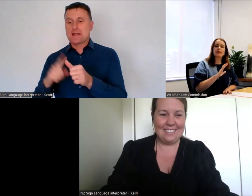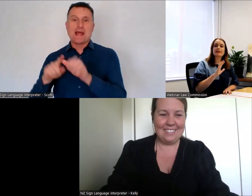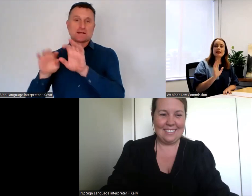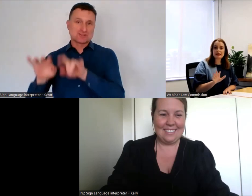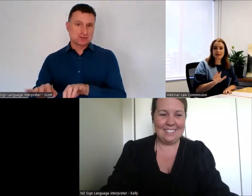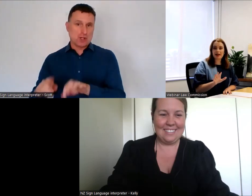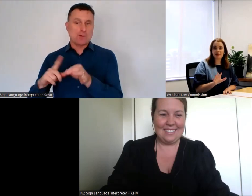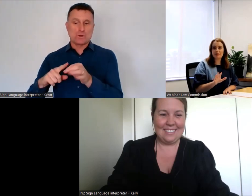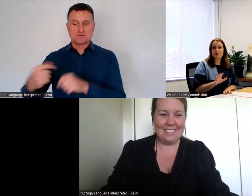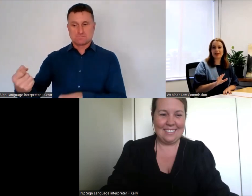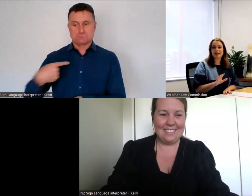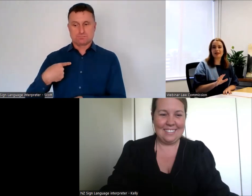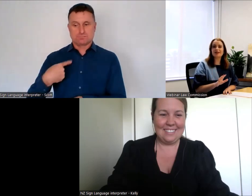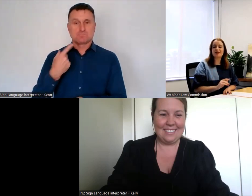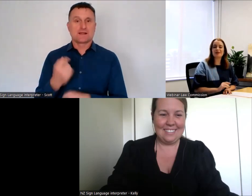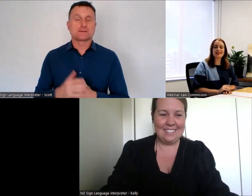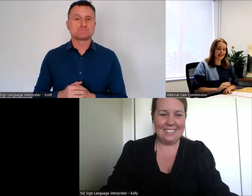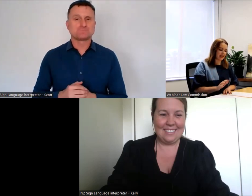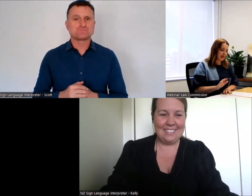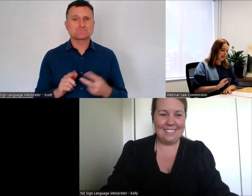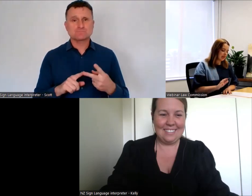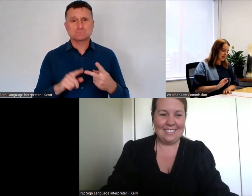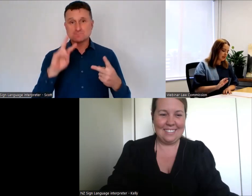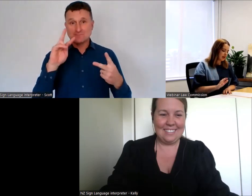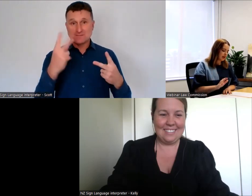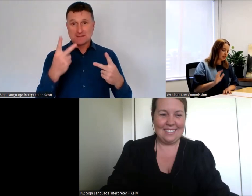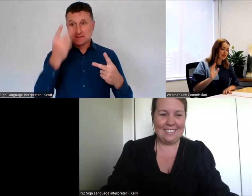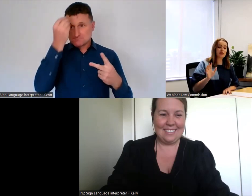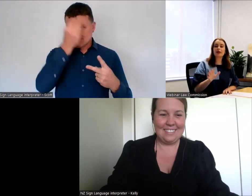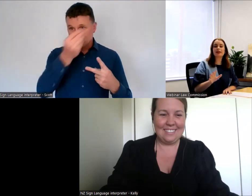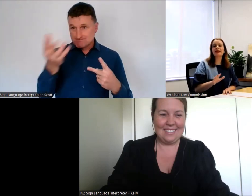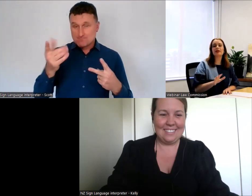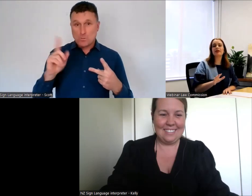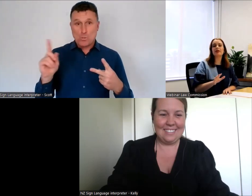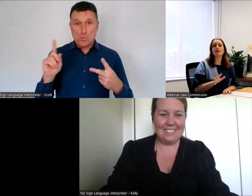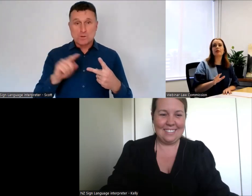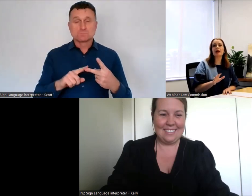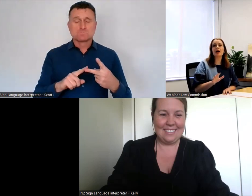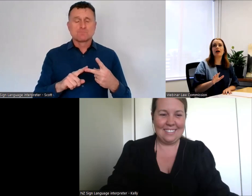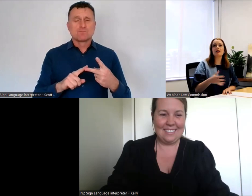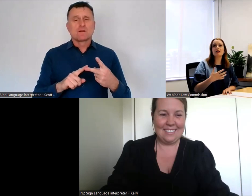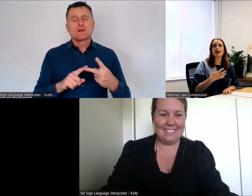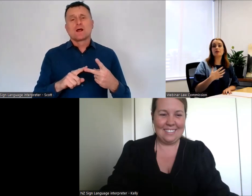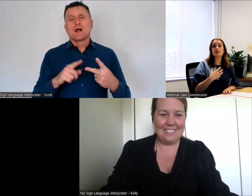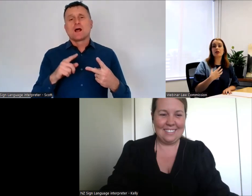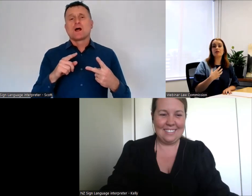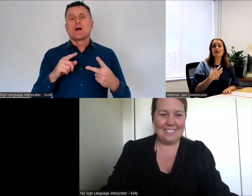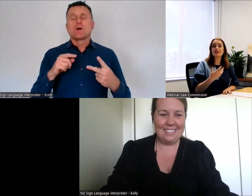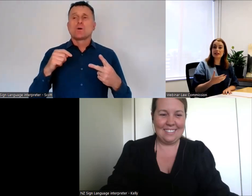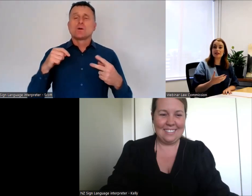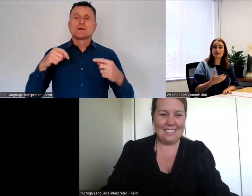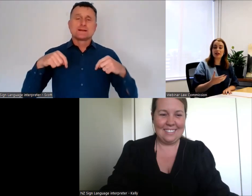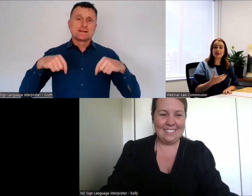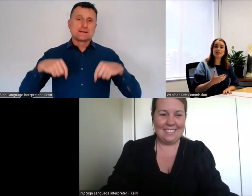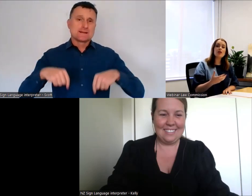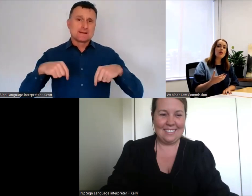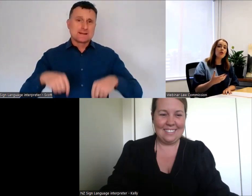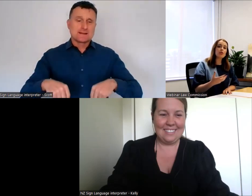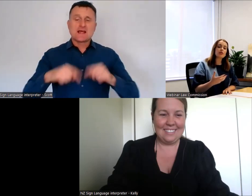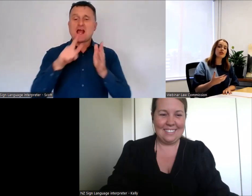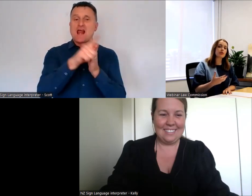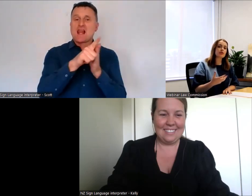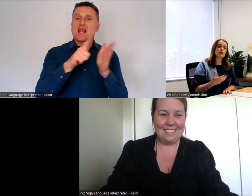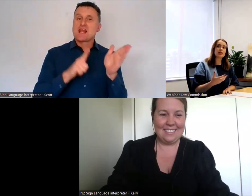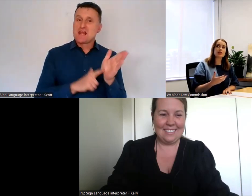So the second housekeeping matter to cover today is just to quickly let you know that we aren't able to offer legal advice